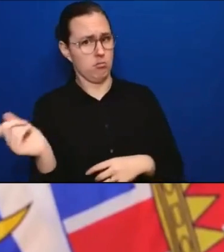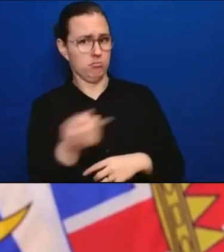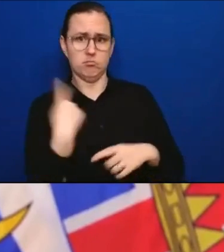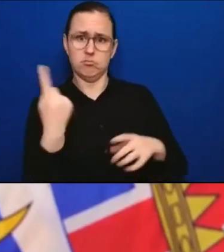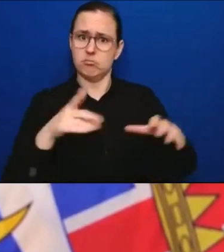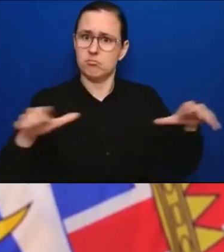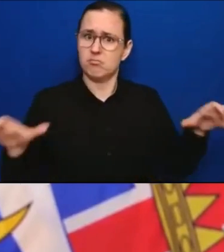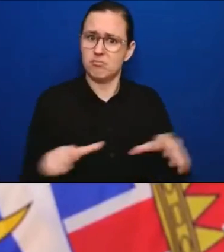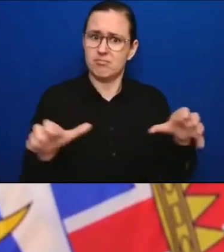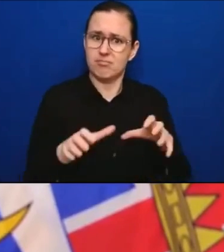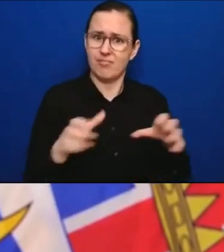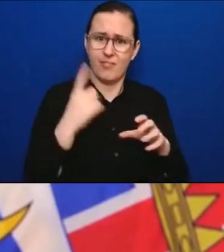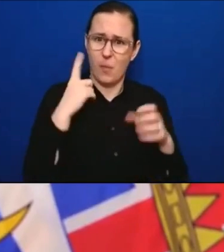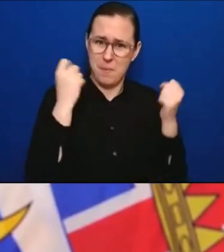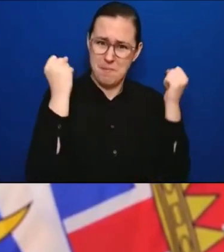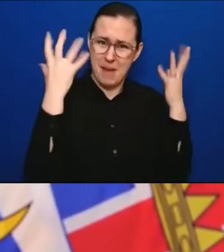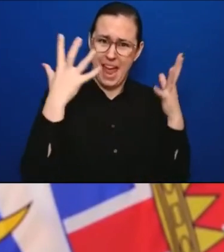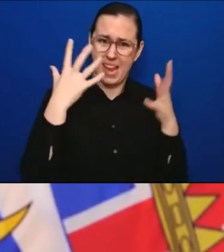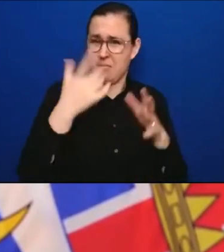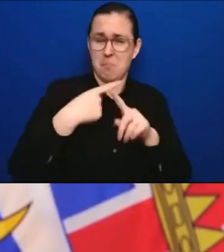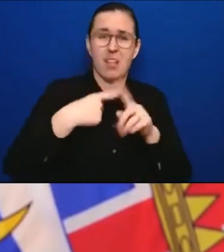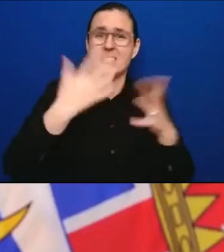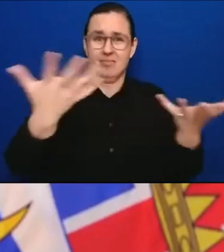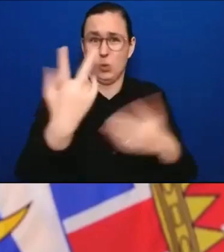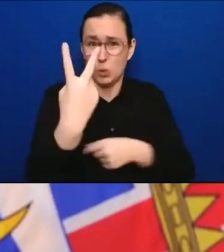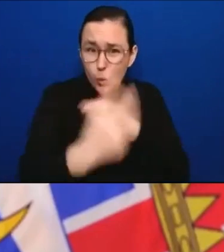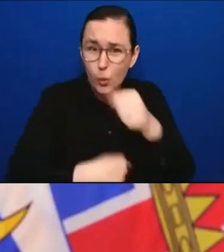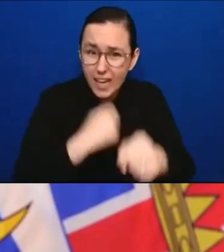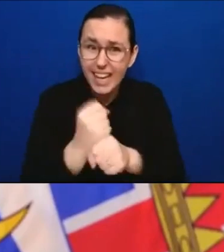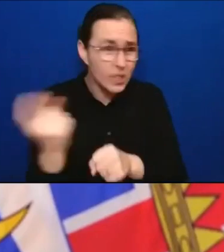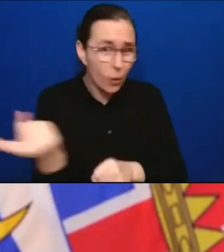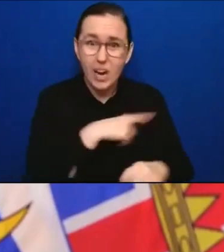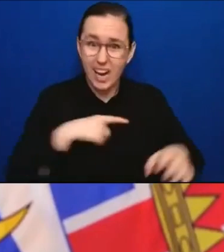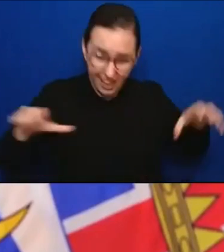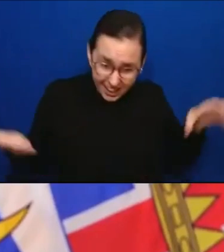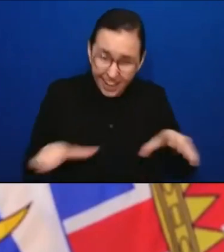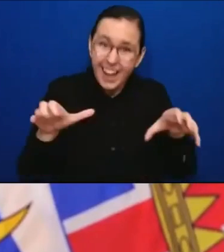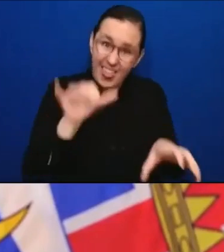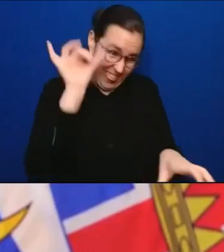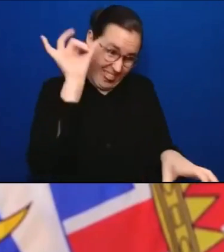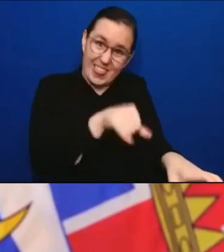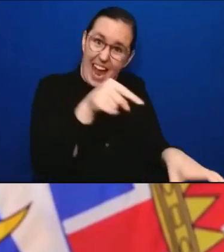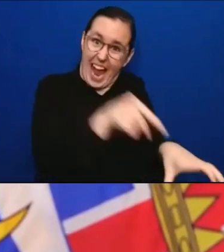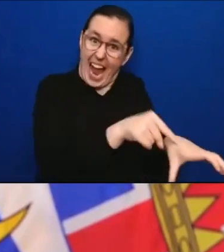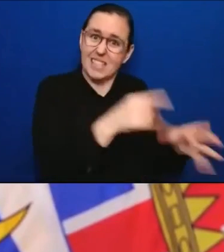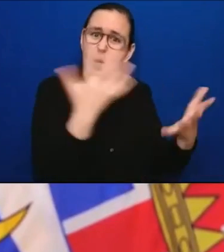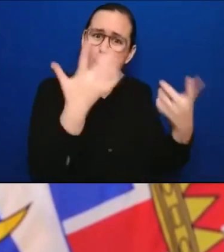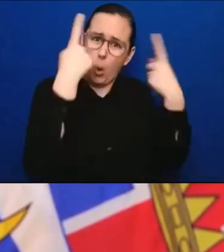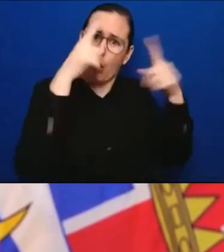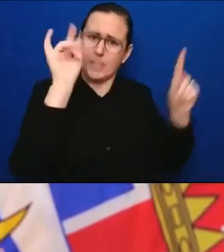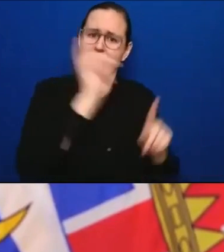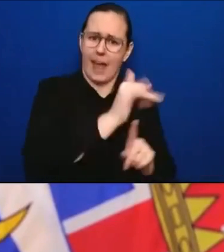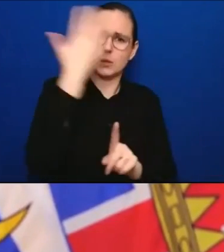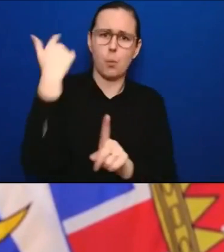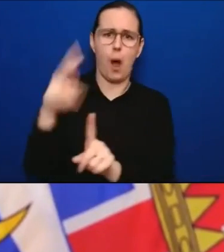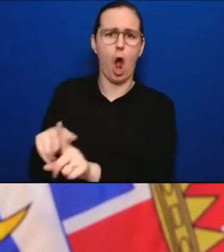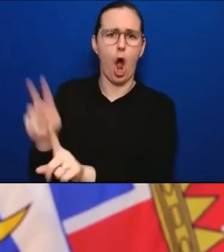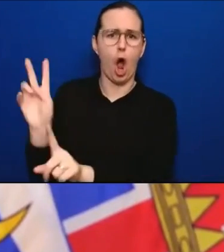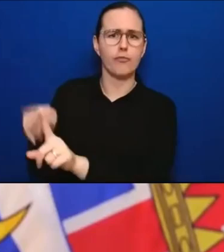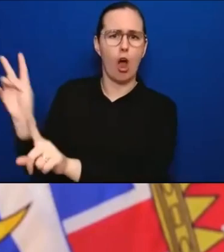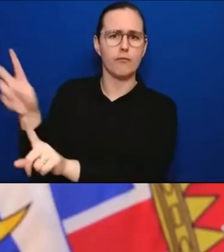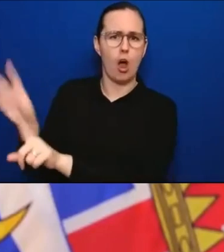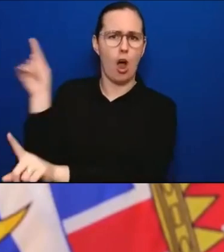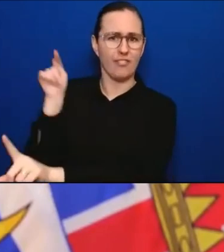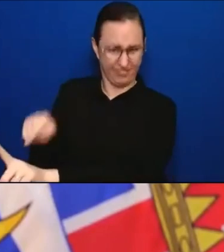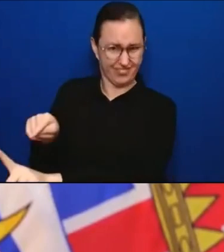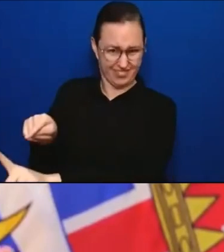to getting us where we are. In terms of masks, it is, you know, I think really important. We've talked about, I've talked about this quite a